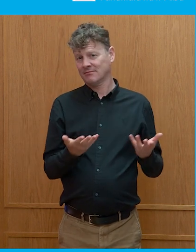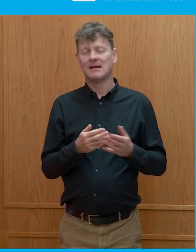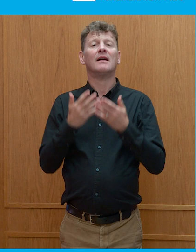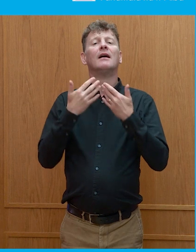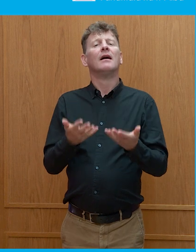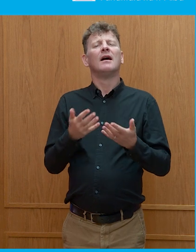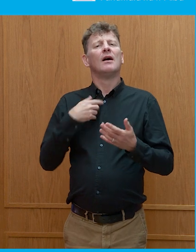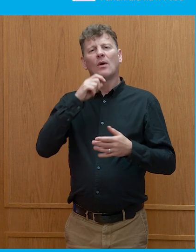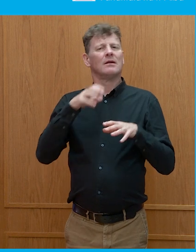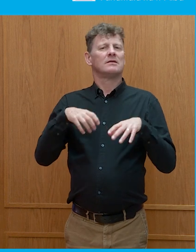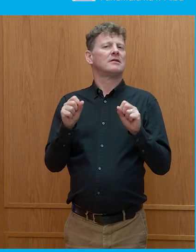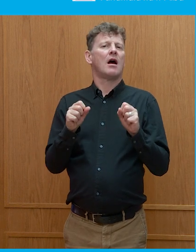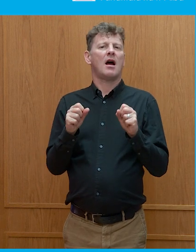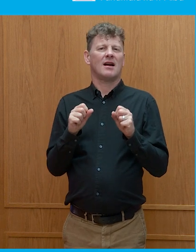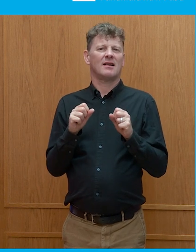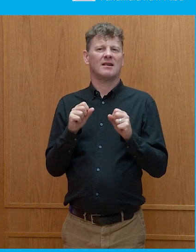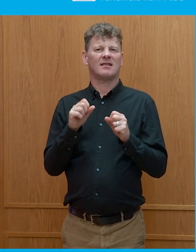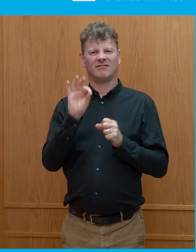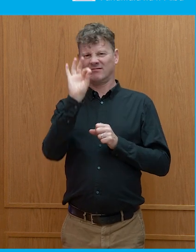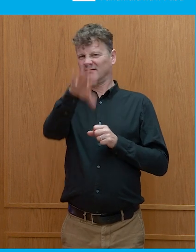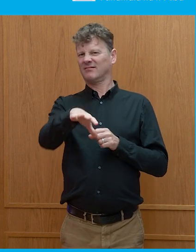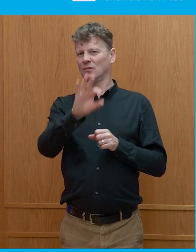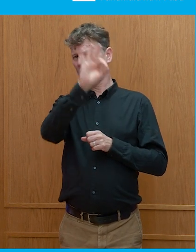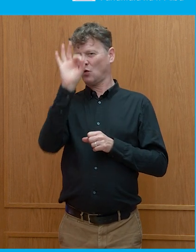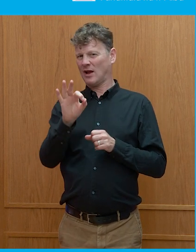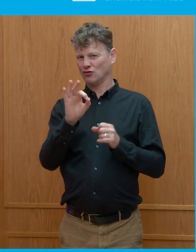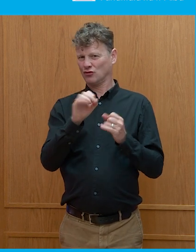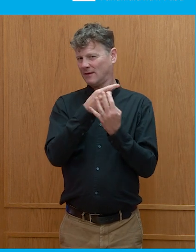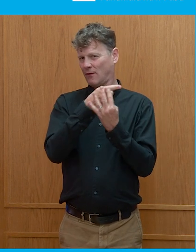I'm going to start with just a kind of teasing opening question for you all.